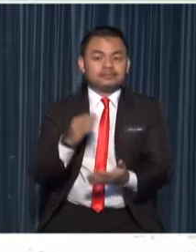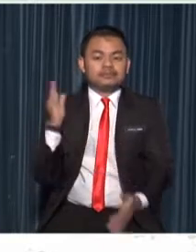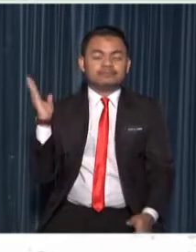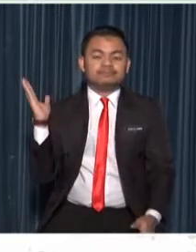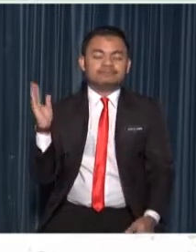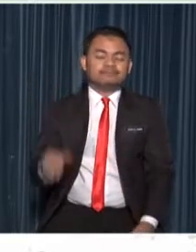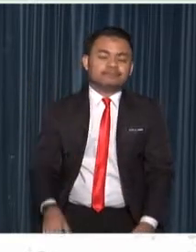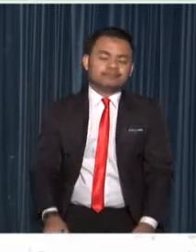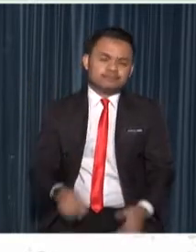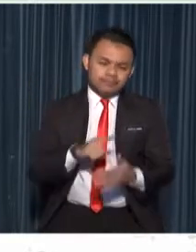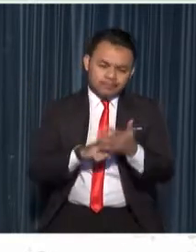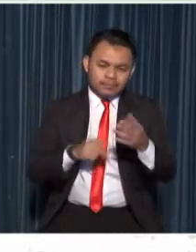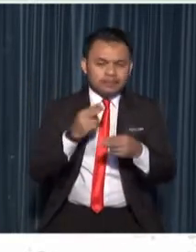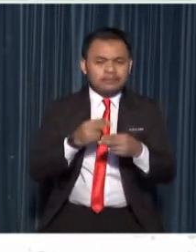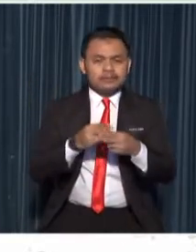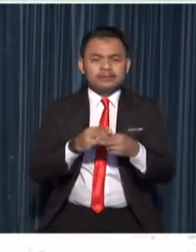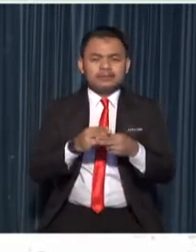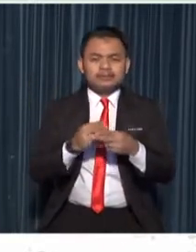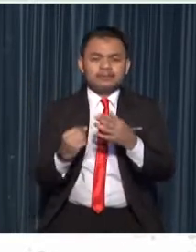what is the name of this plant